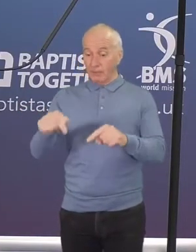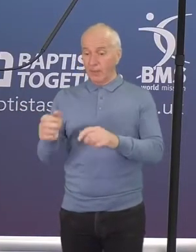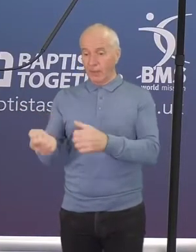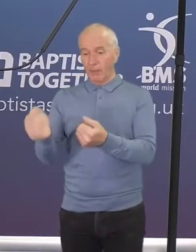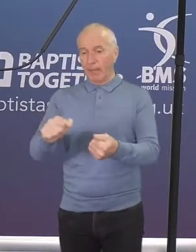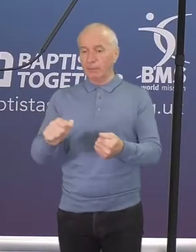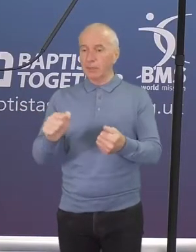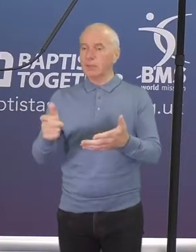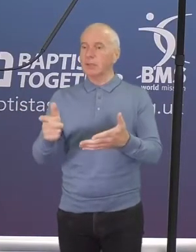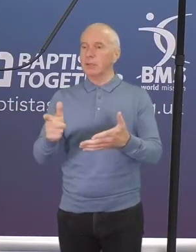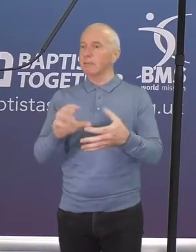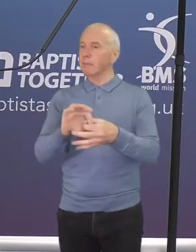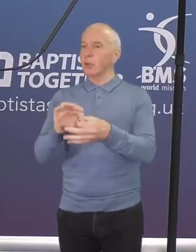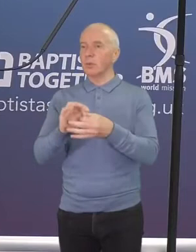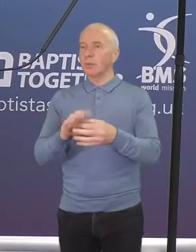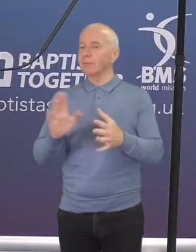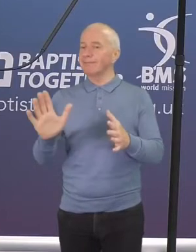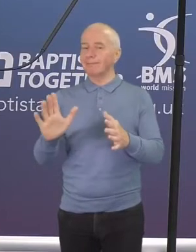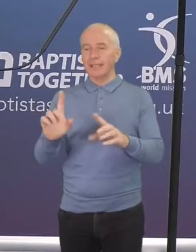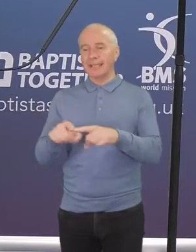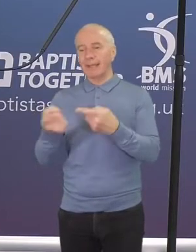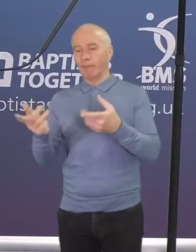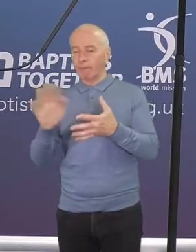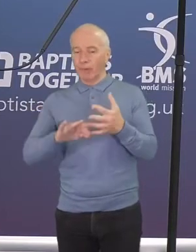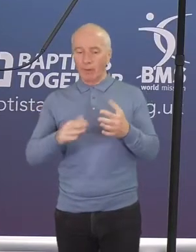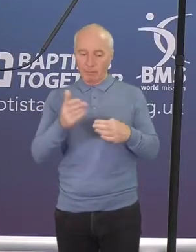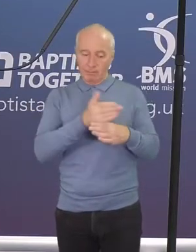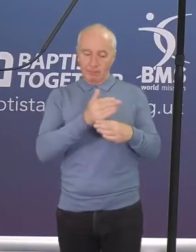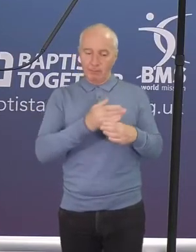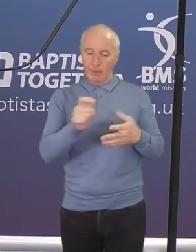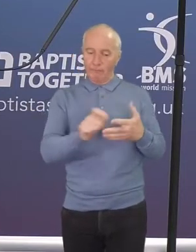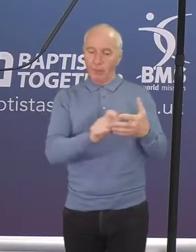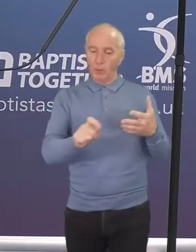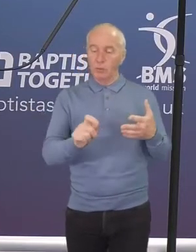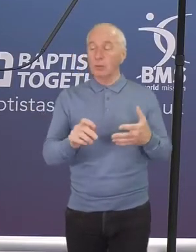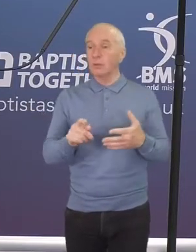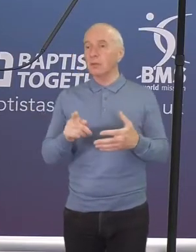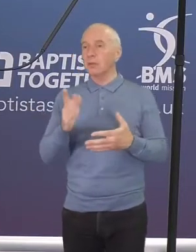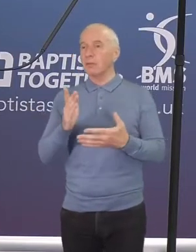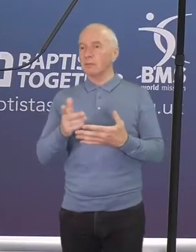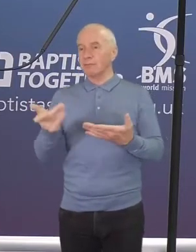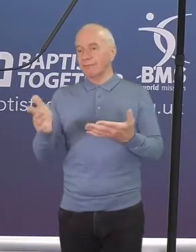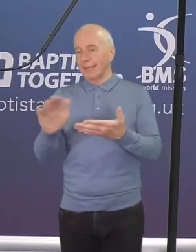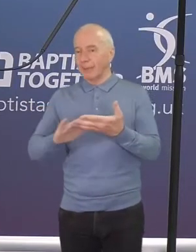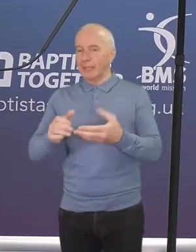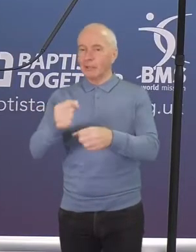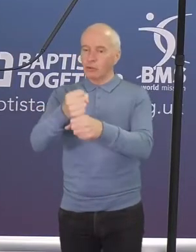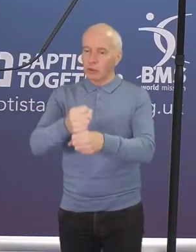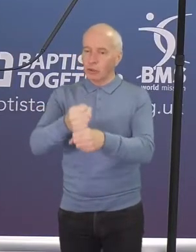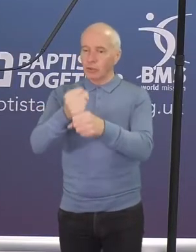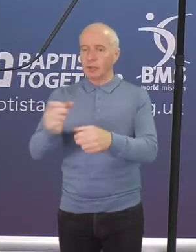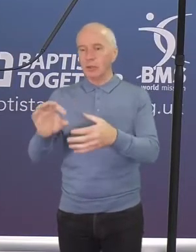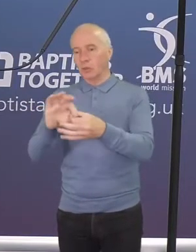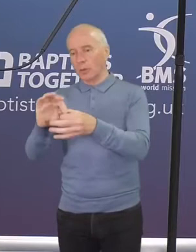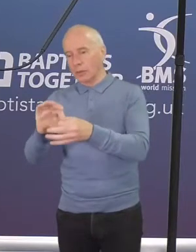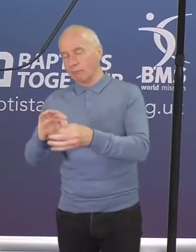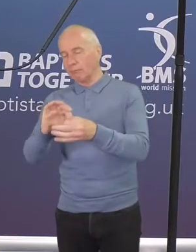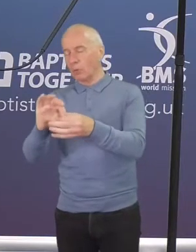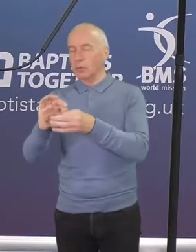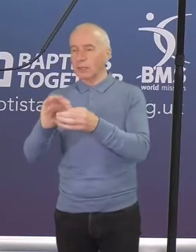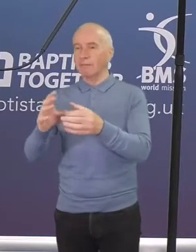Union only, so slightly different from the earlier vote. So that's obviously churches, associations, colleges